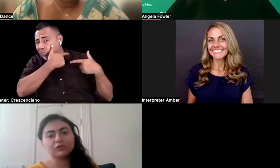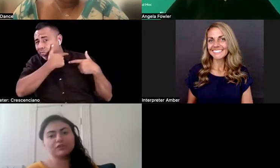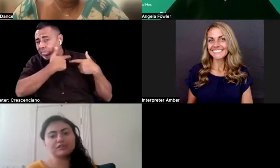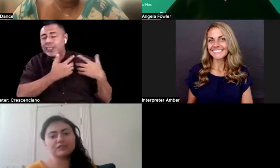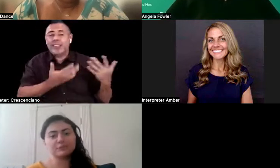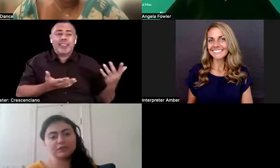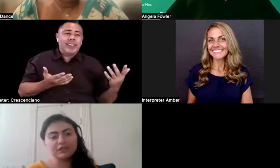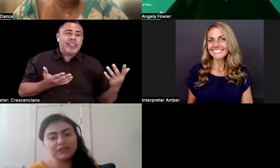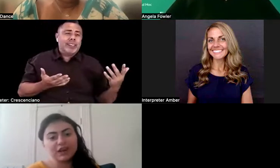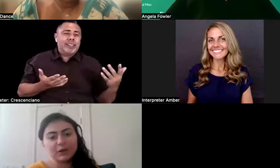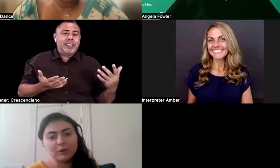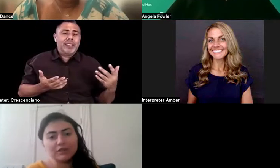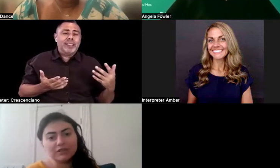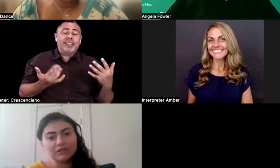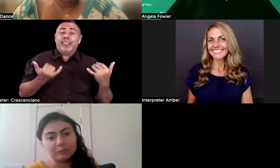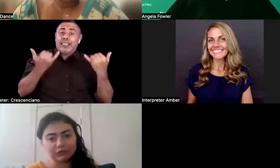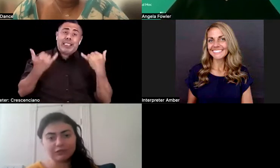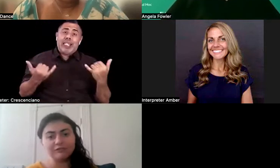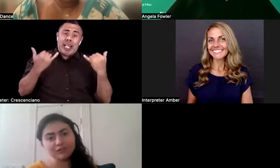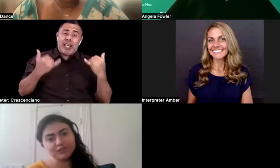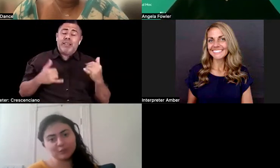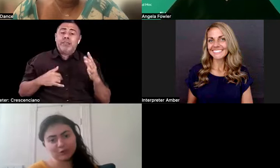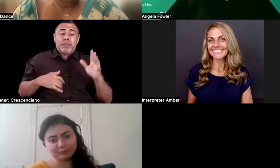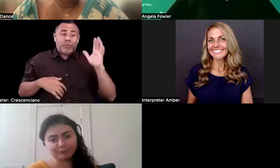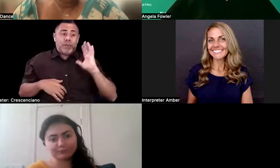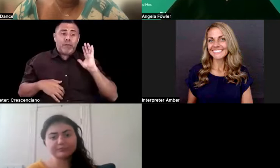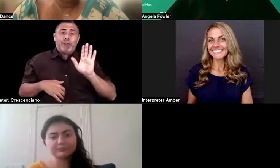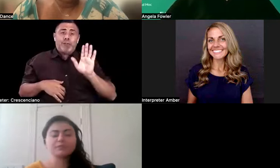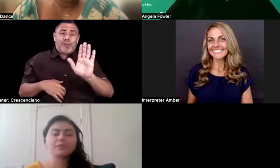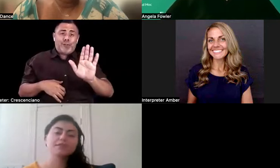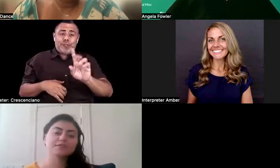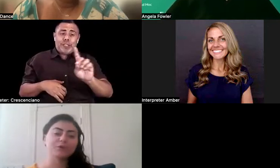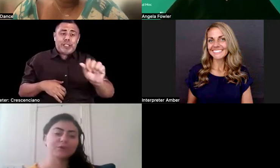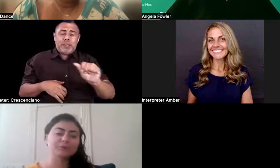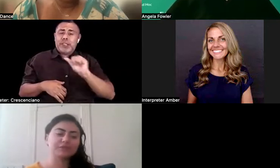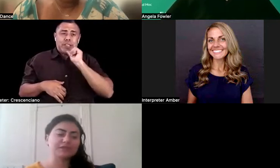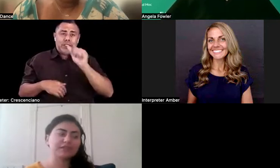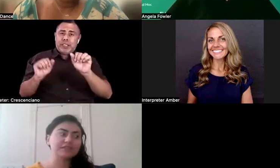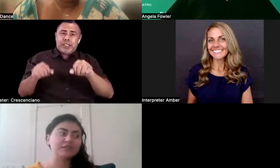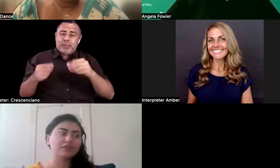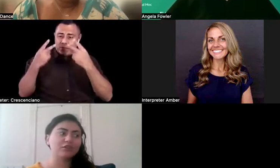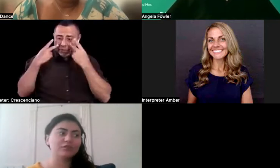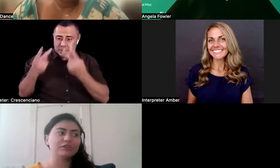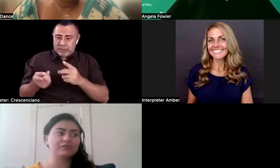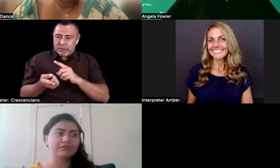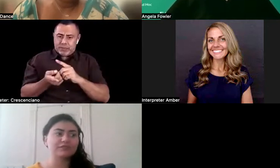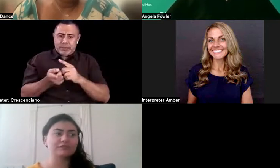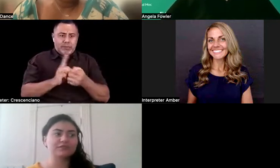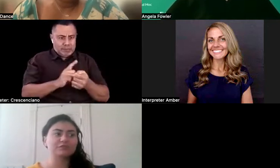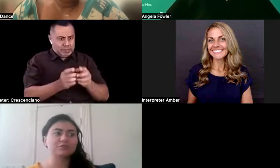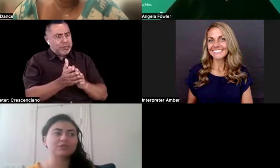disability now is completely visible. So this idea of